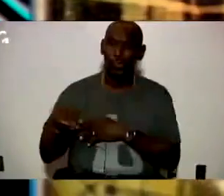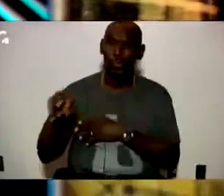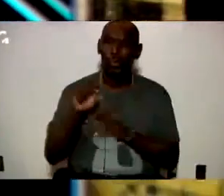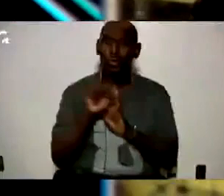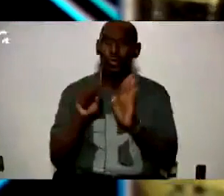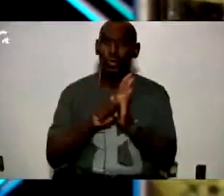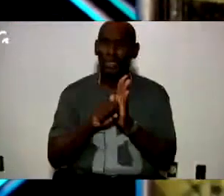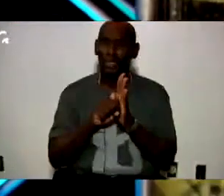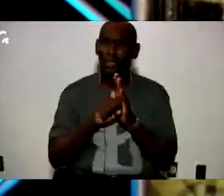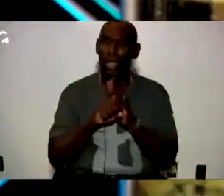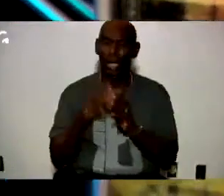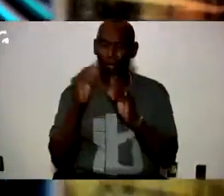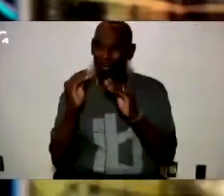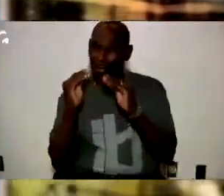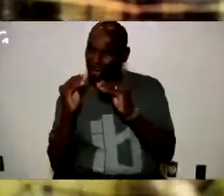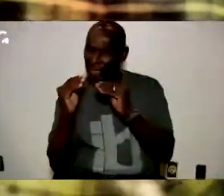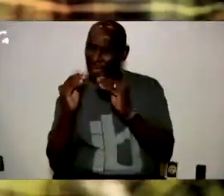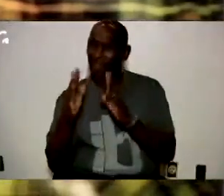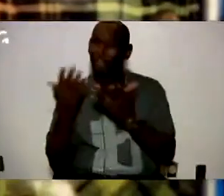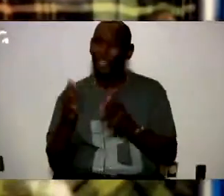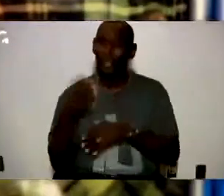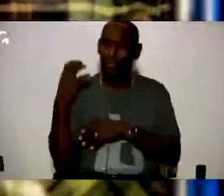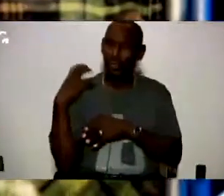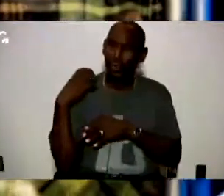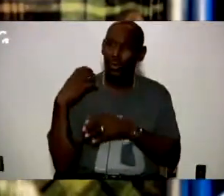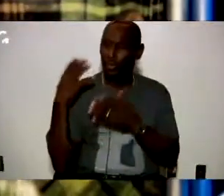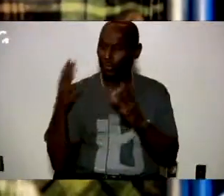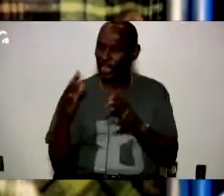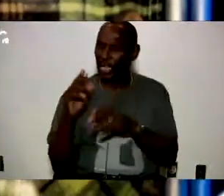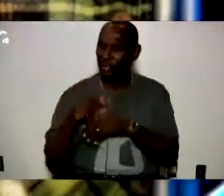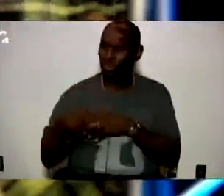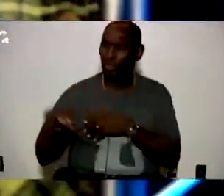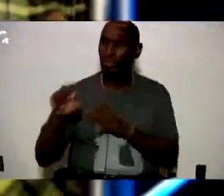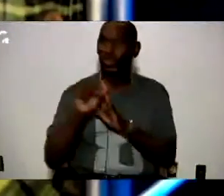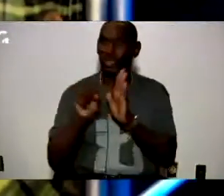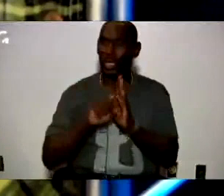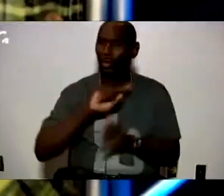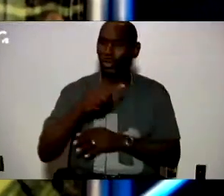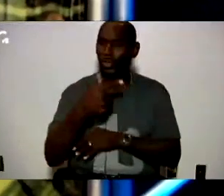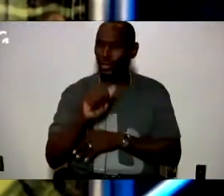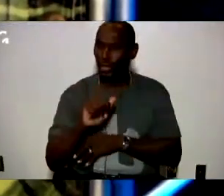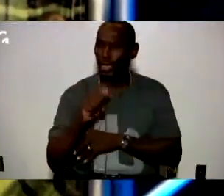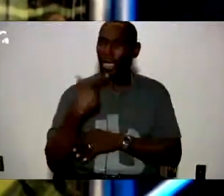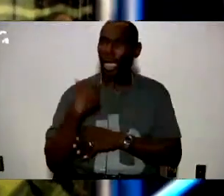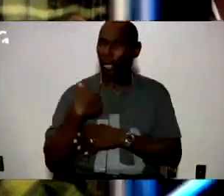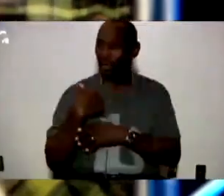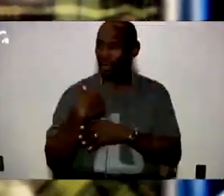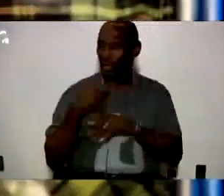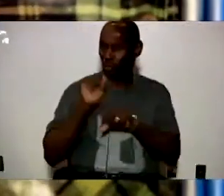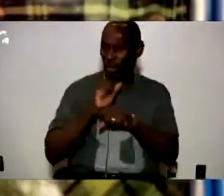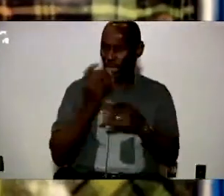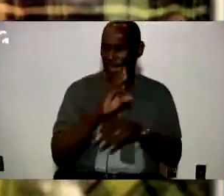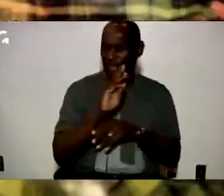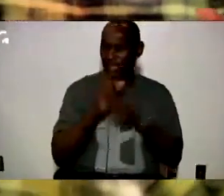We've been all over. I've been a teacher. I've been a coach. I've been all over the state. I've got the chance to go to Georgia. I was superintendent in Dallas for six years and they want to